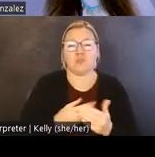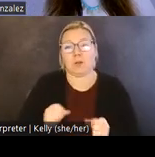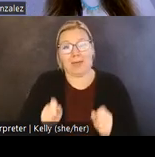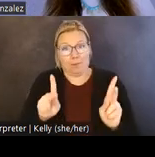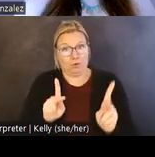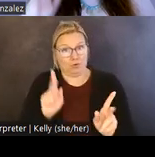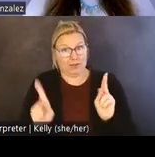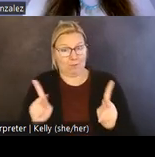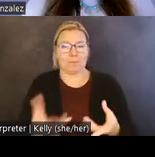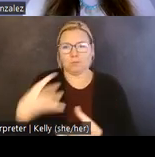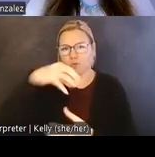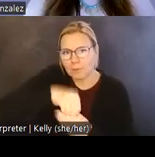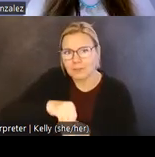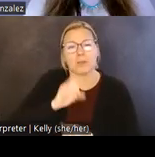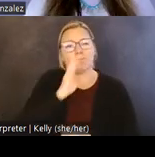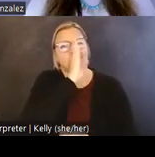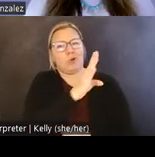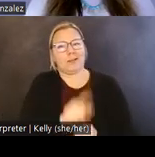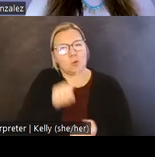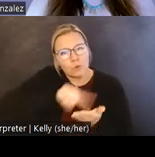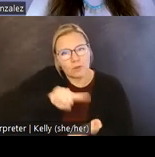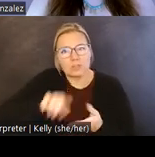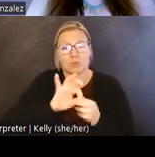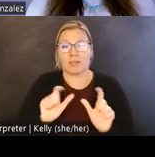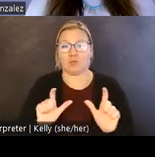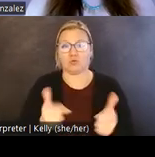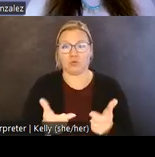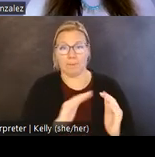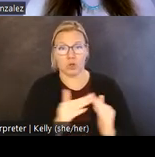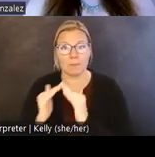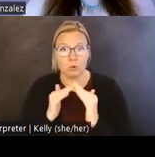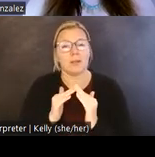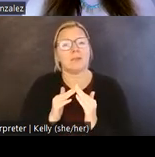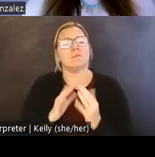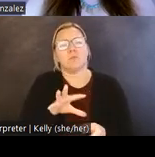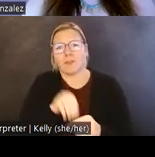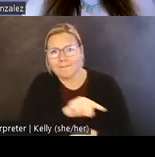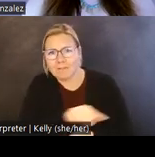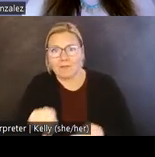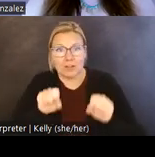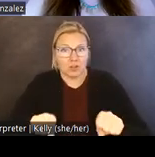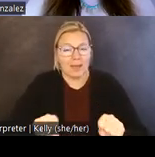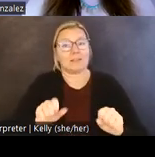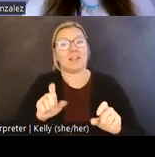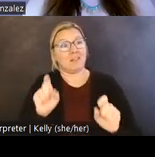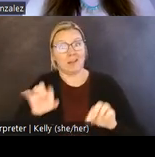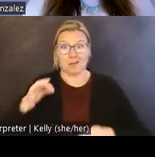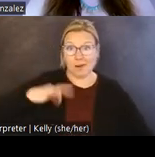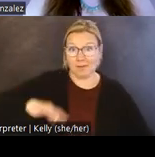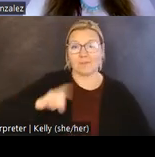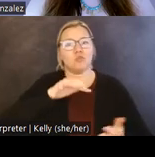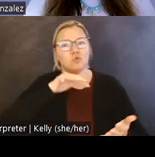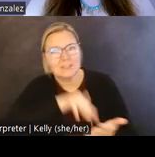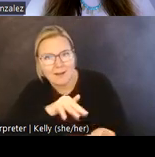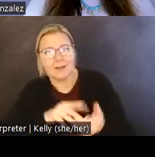participate directly in research with tribal communities that contributes to their capacity to study, manage, and represent